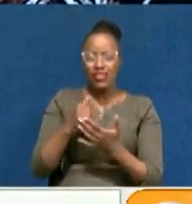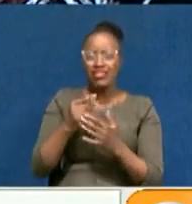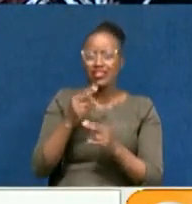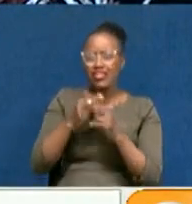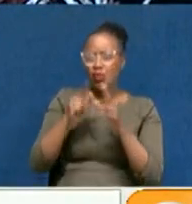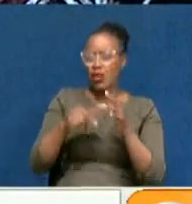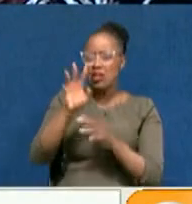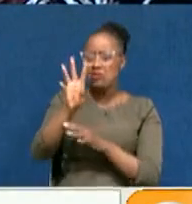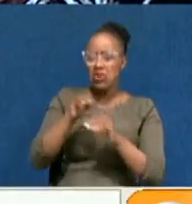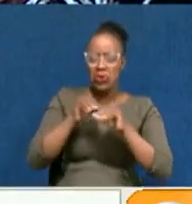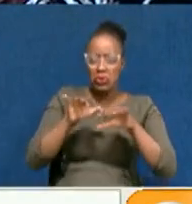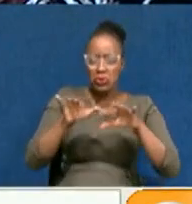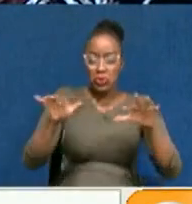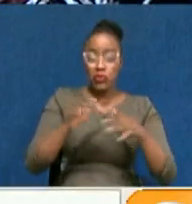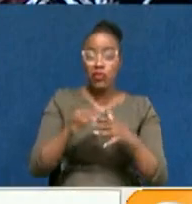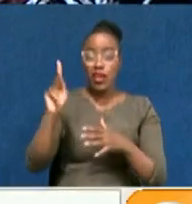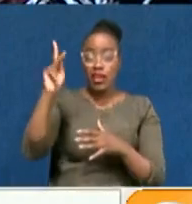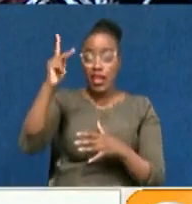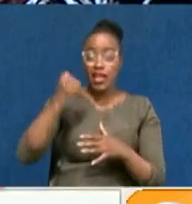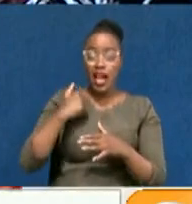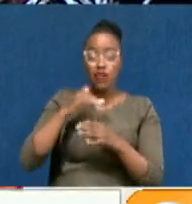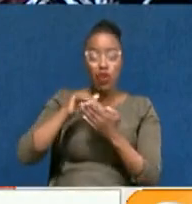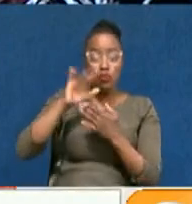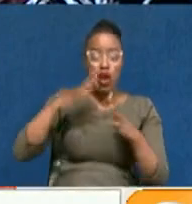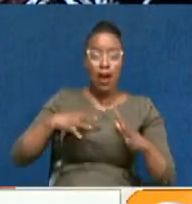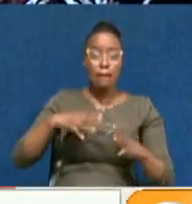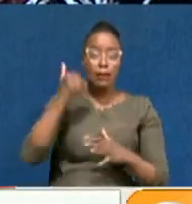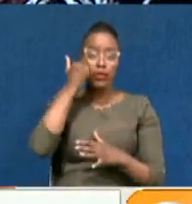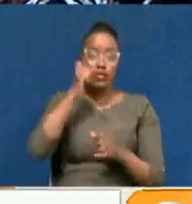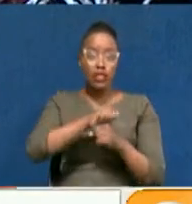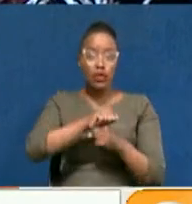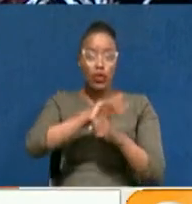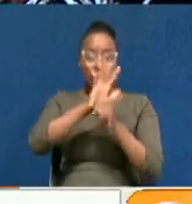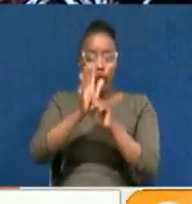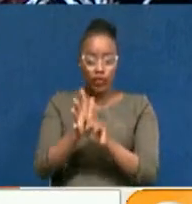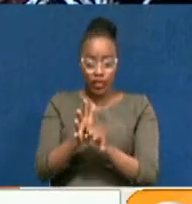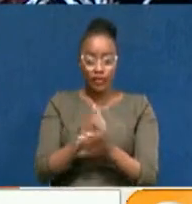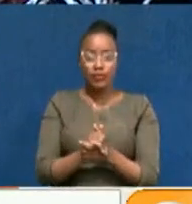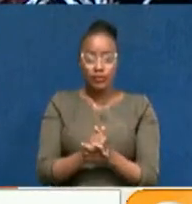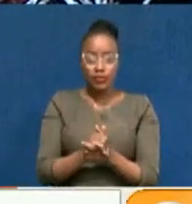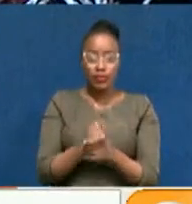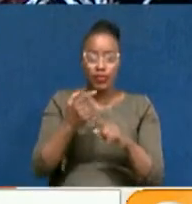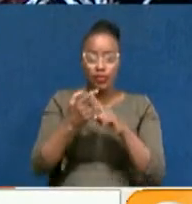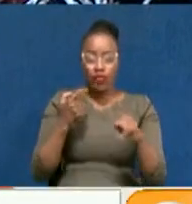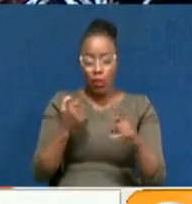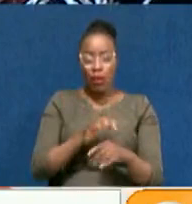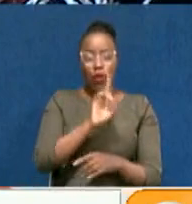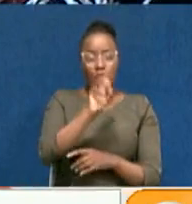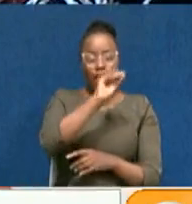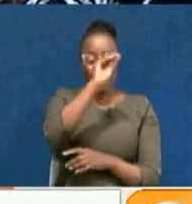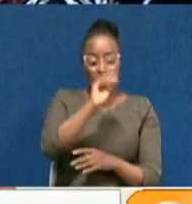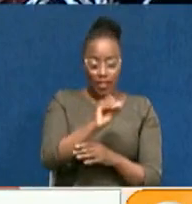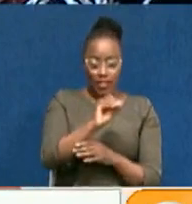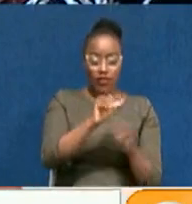wave, Kenya continues to record an increase in the number of COVID-19 infections. Now get this, from a low of 1%